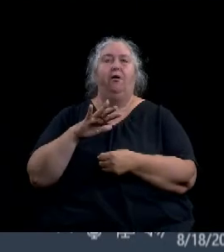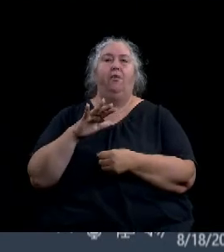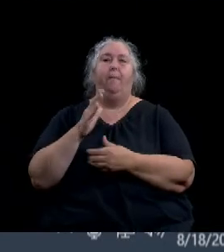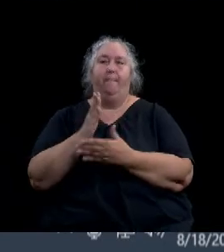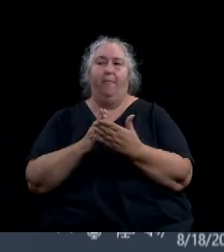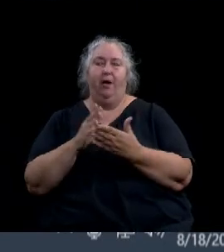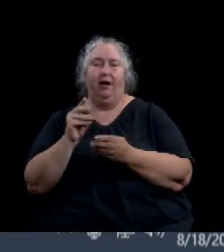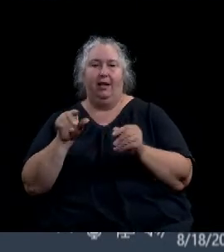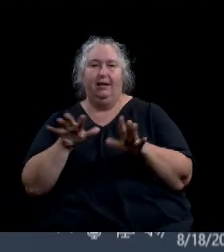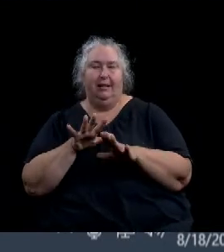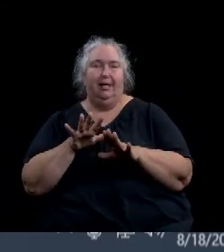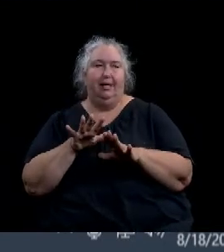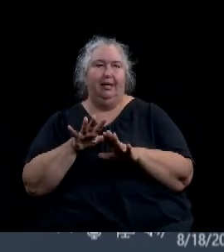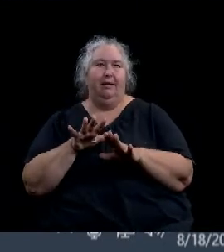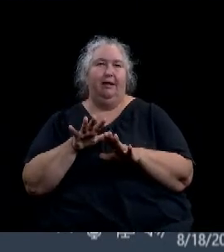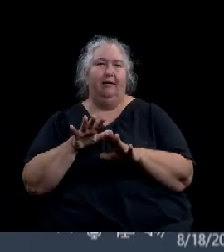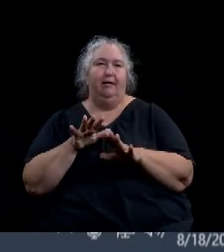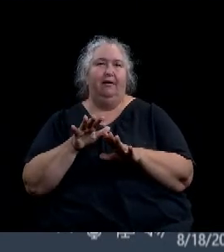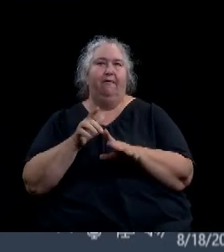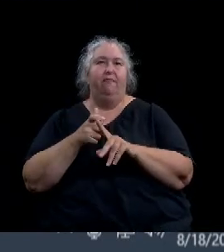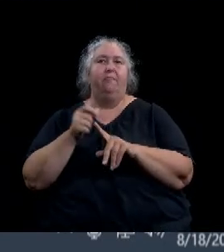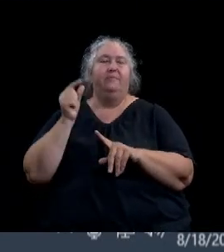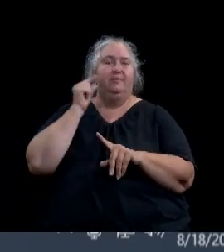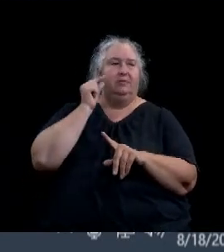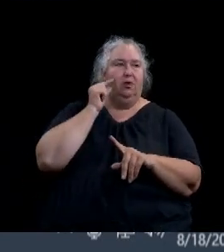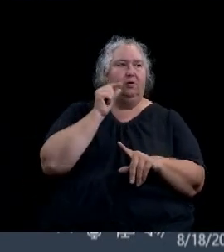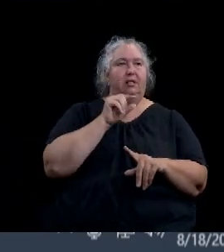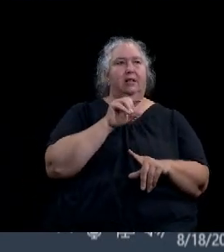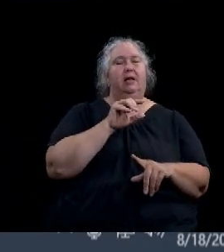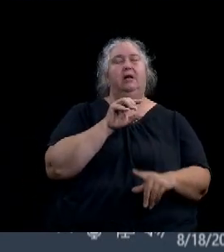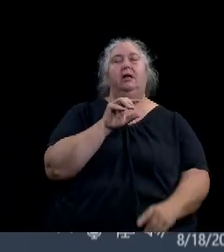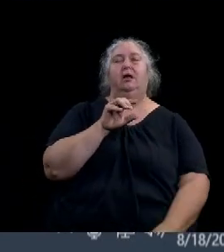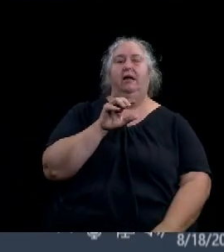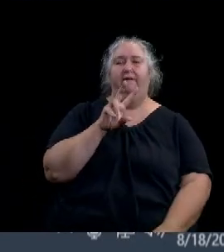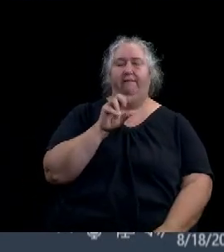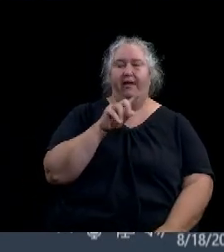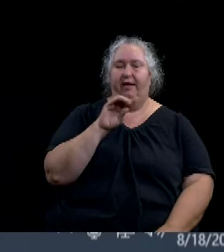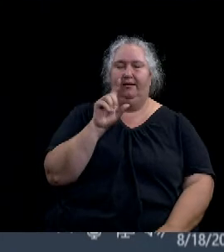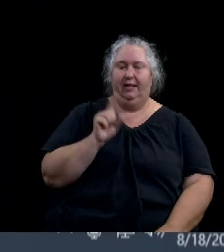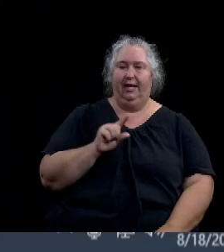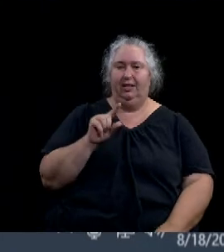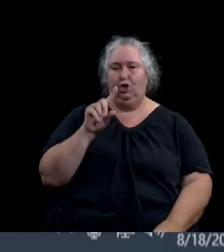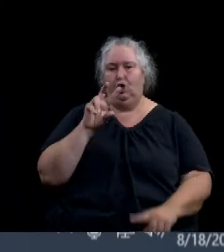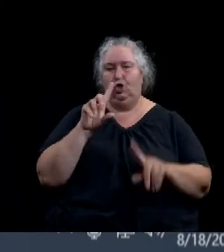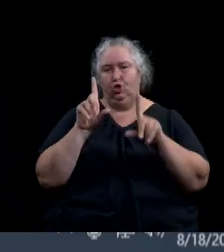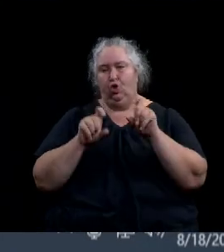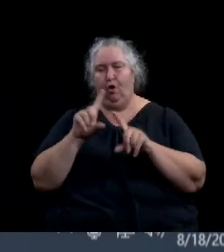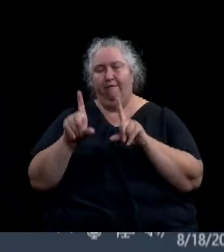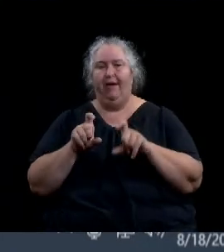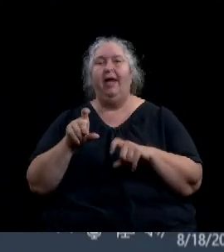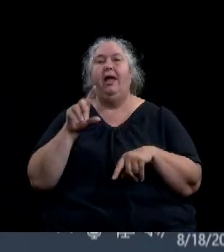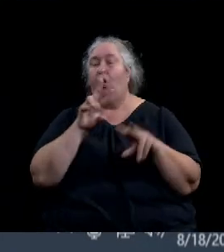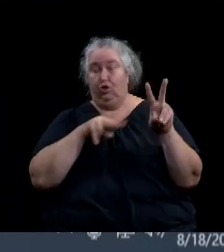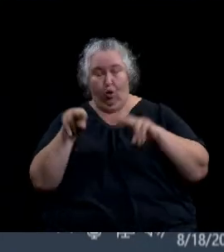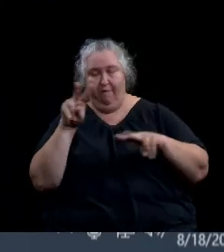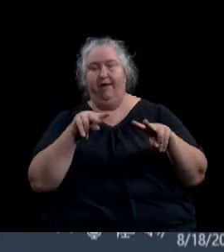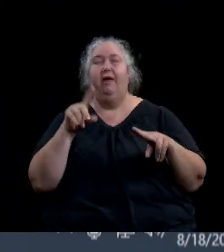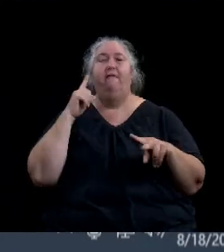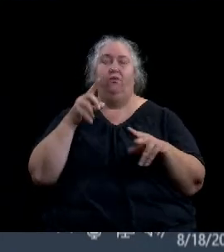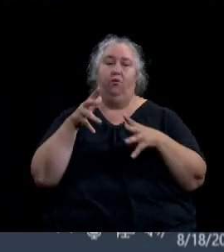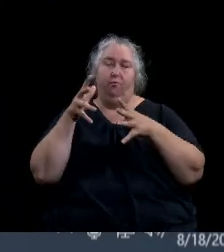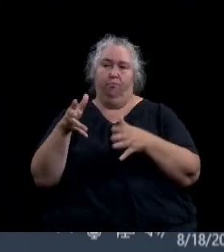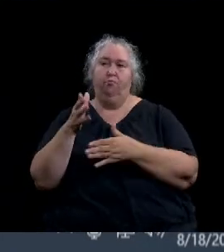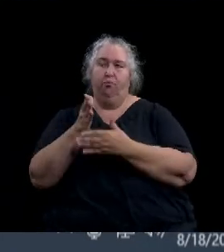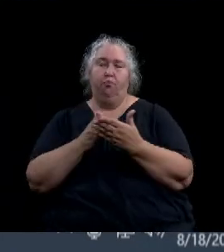Valdez survey, abstract number 880 in McLennan County, Texas, and being a portion of the remainder of a called 70.95 acre track described